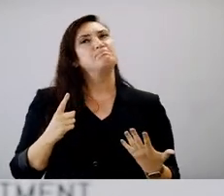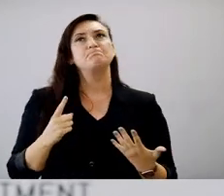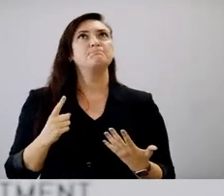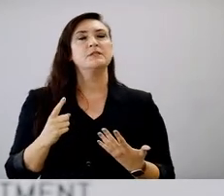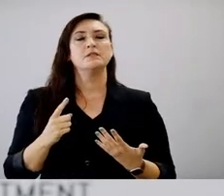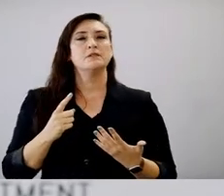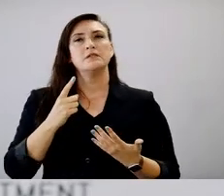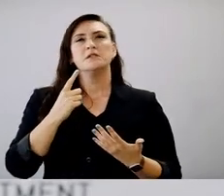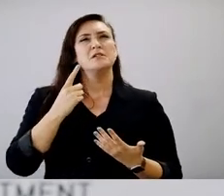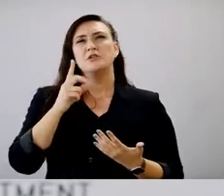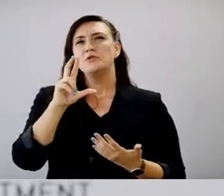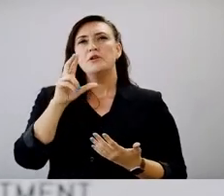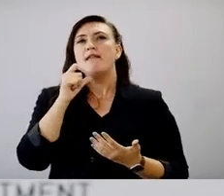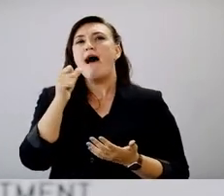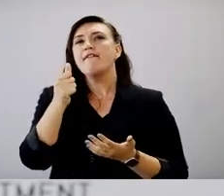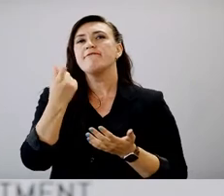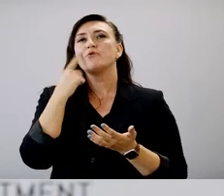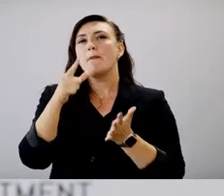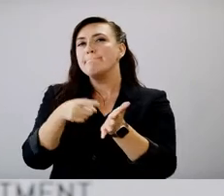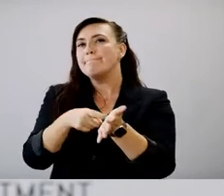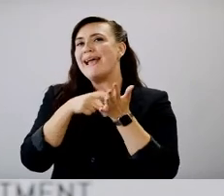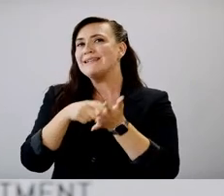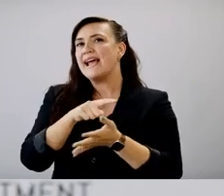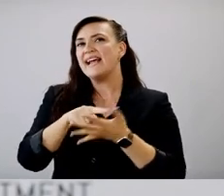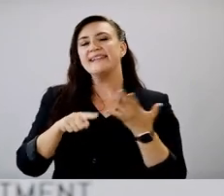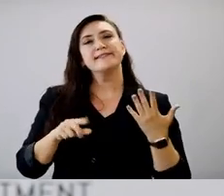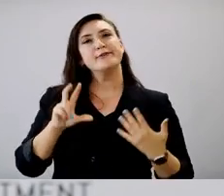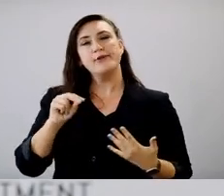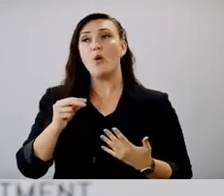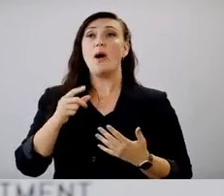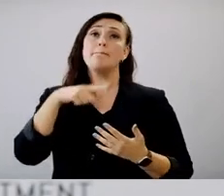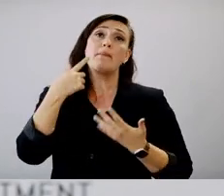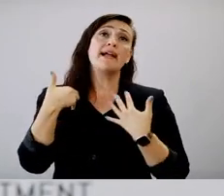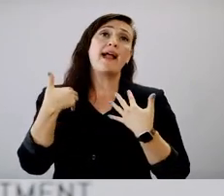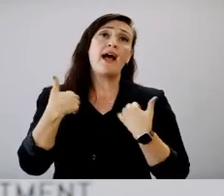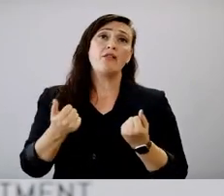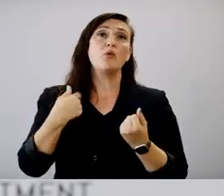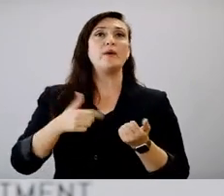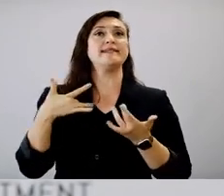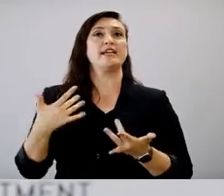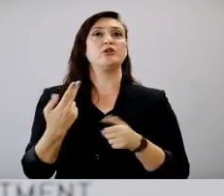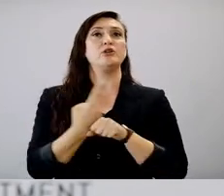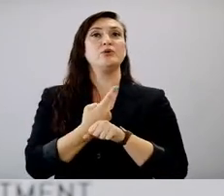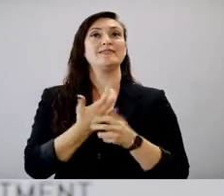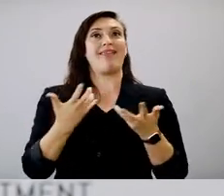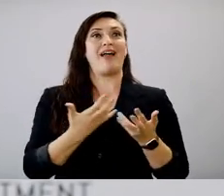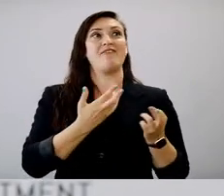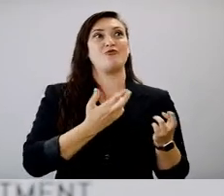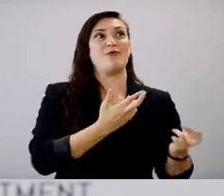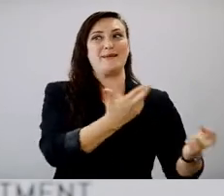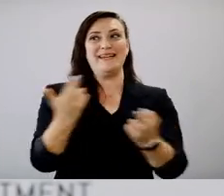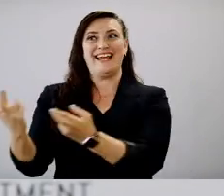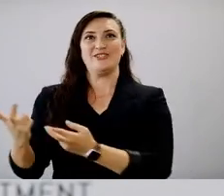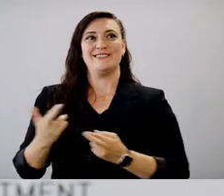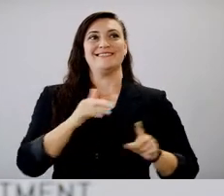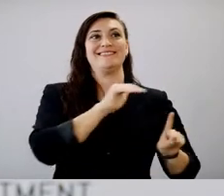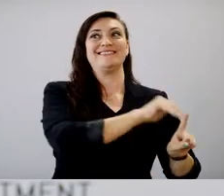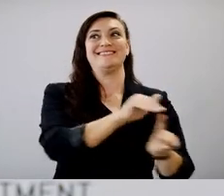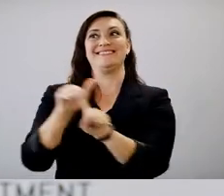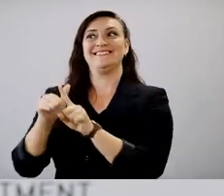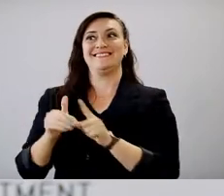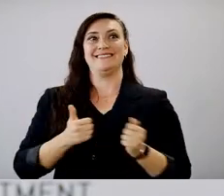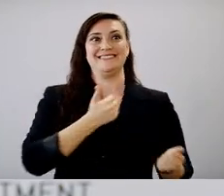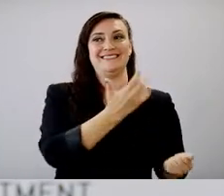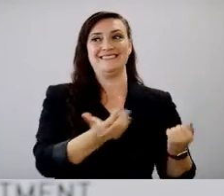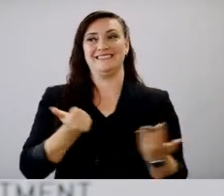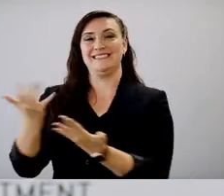think, um, in public health, we work with a lot of recommendations to, to, um, that can keep people healthy. People determine